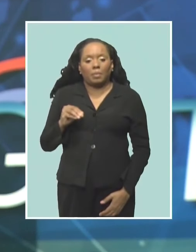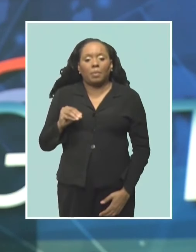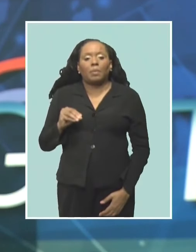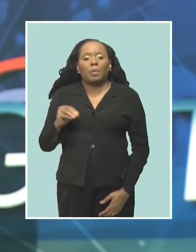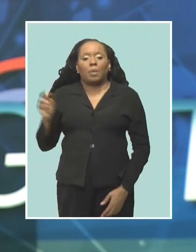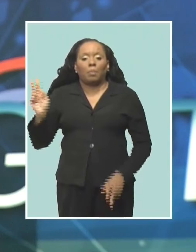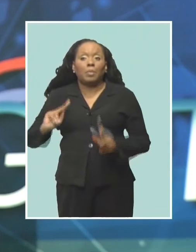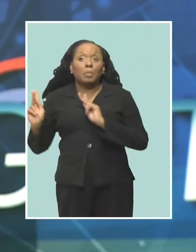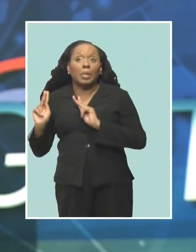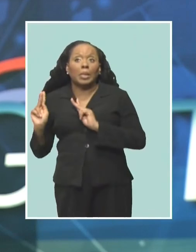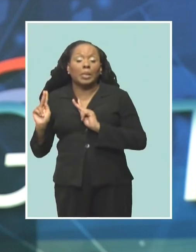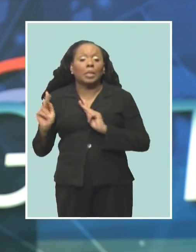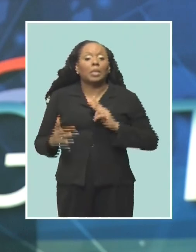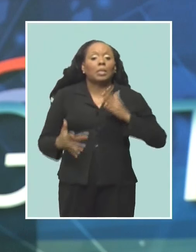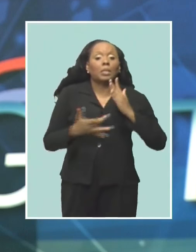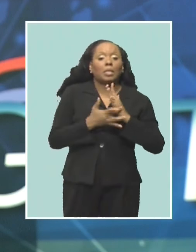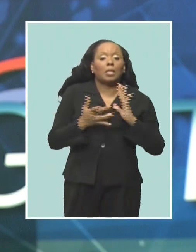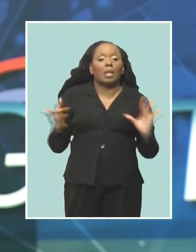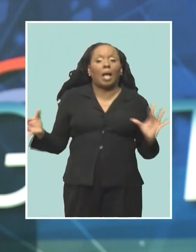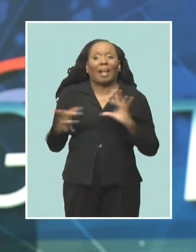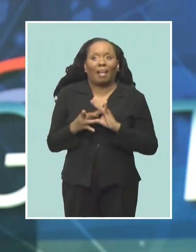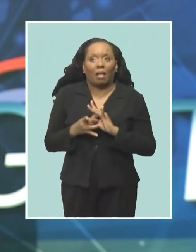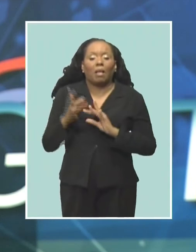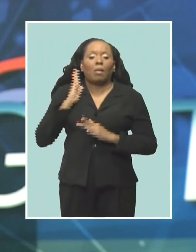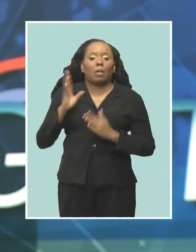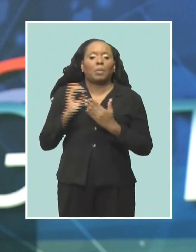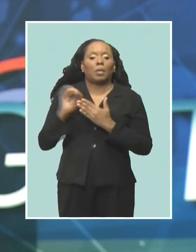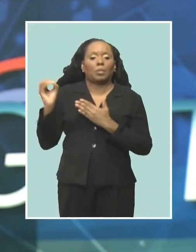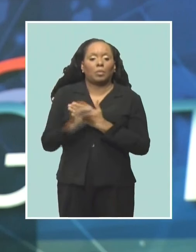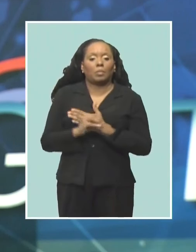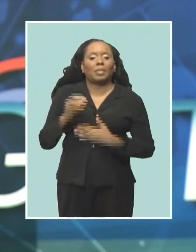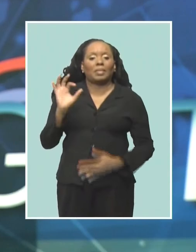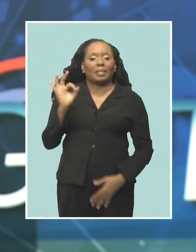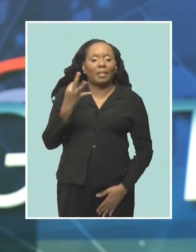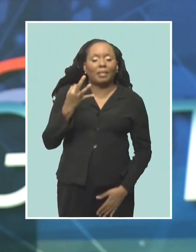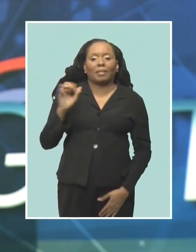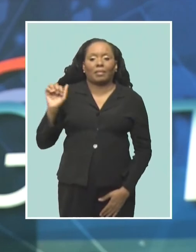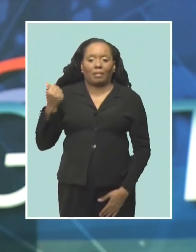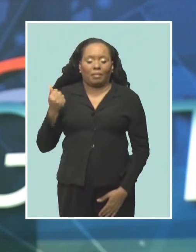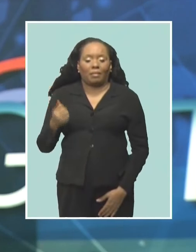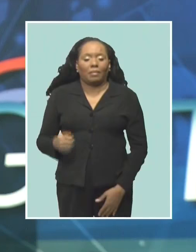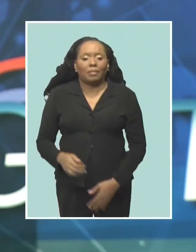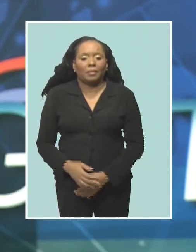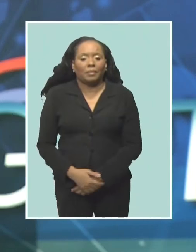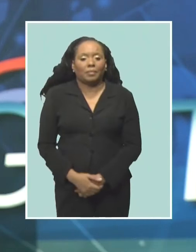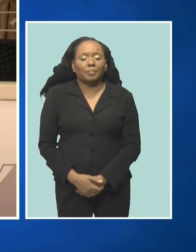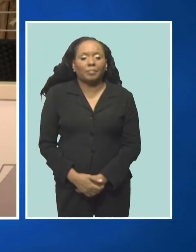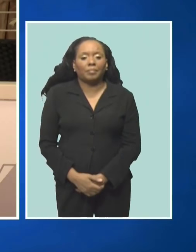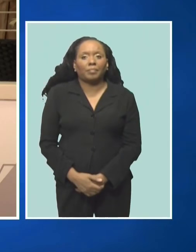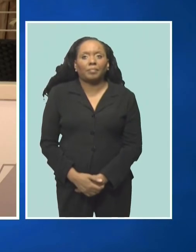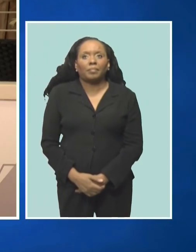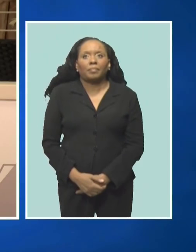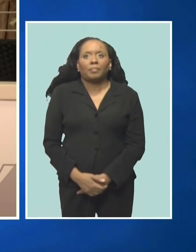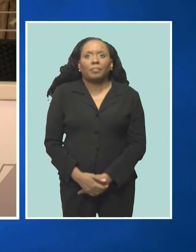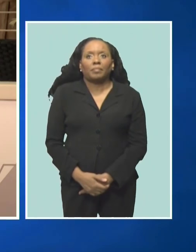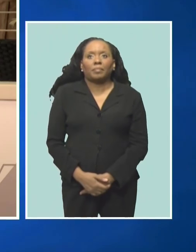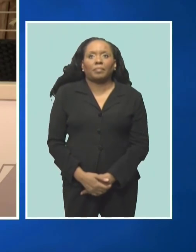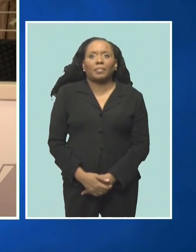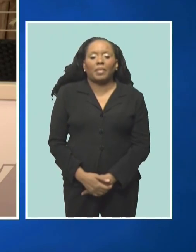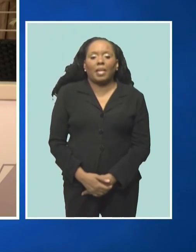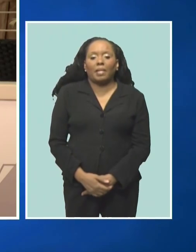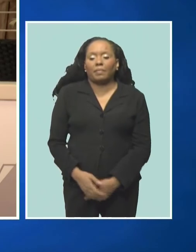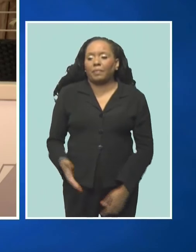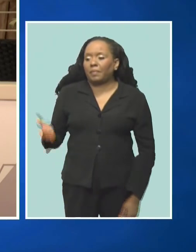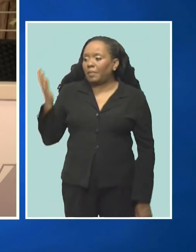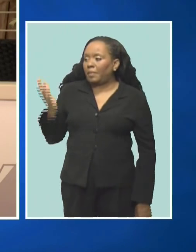Between People and Technology, set to be held on October 9th and 10th. Yes, a lot of jobs are going to become